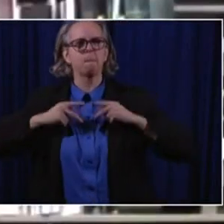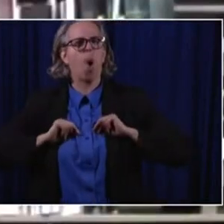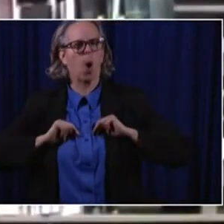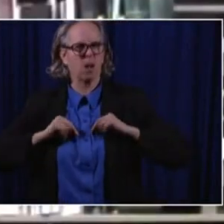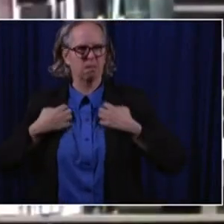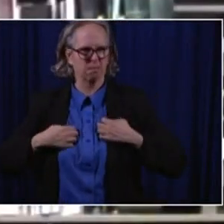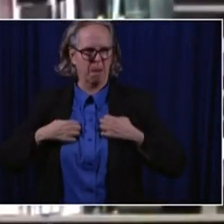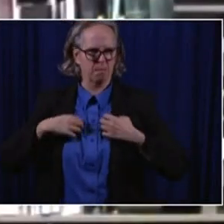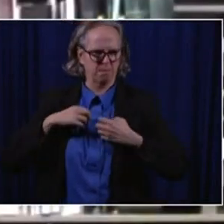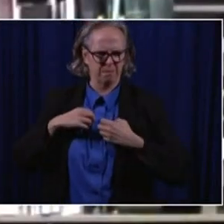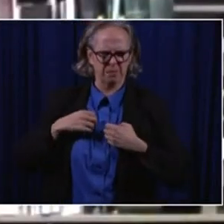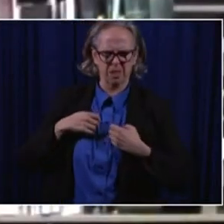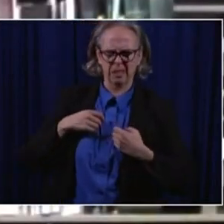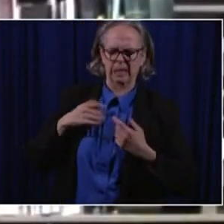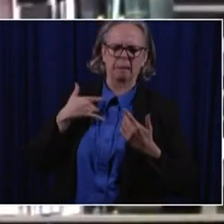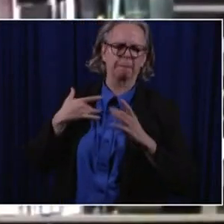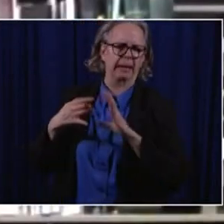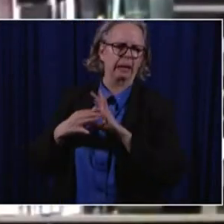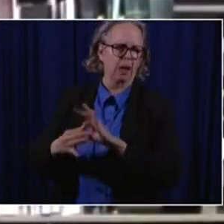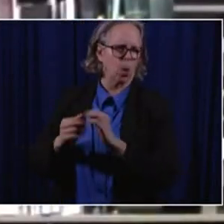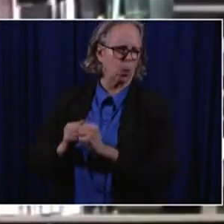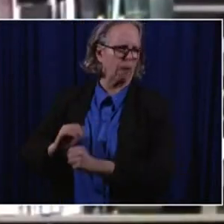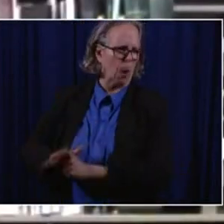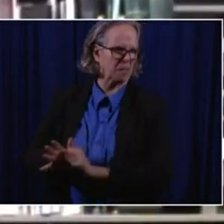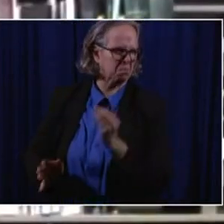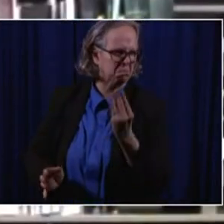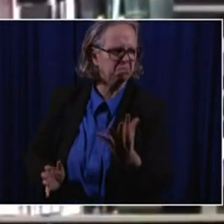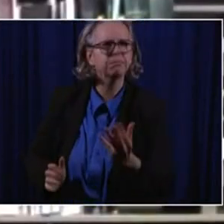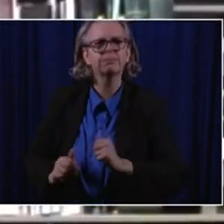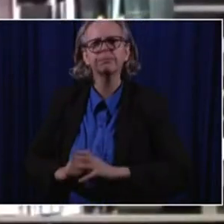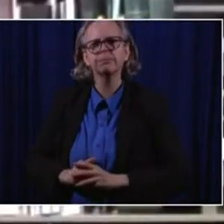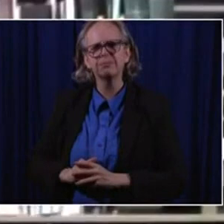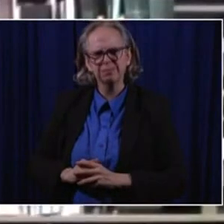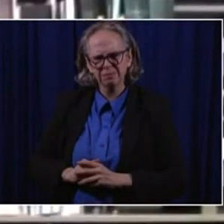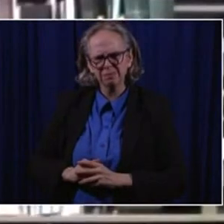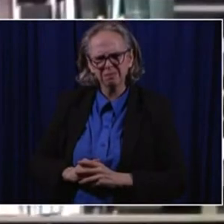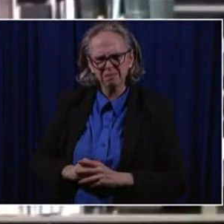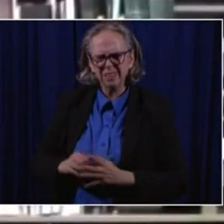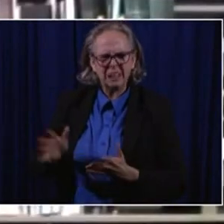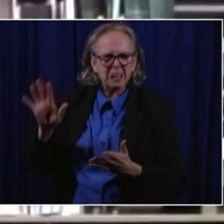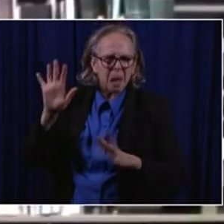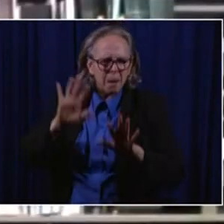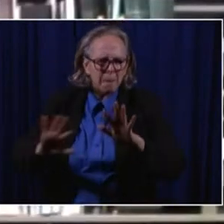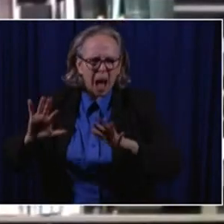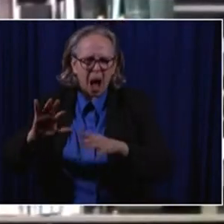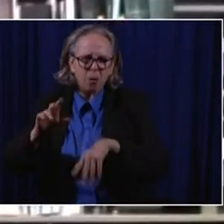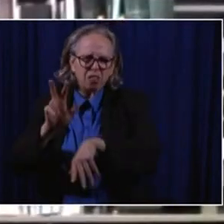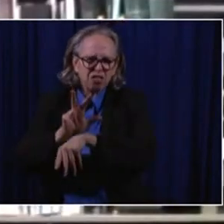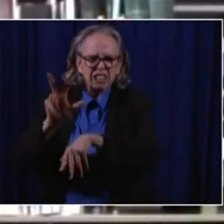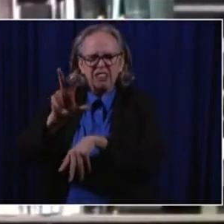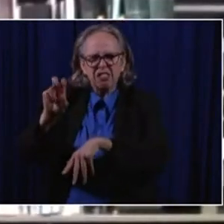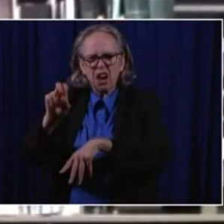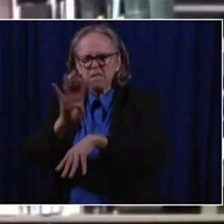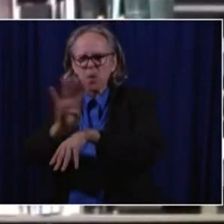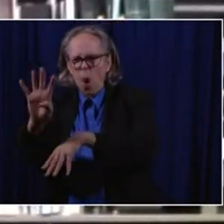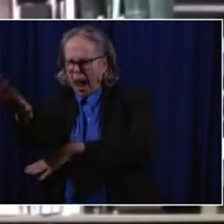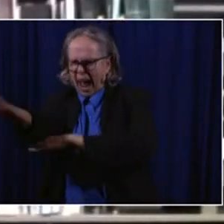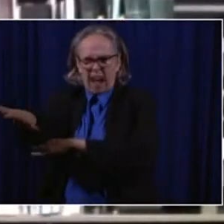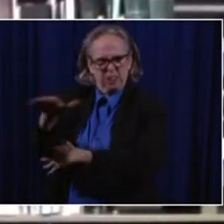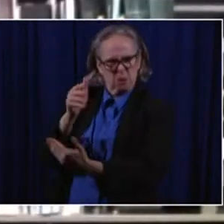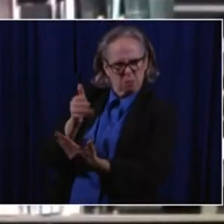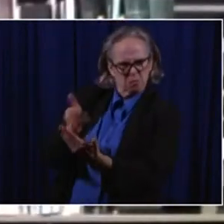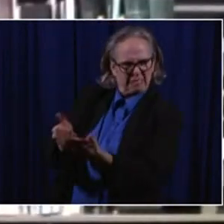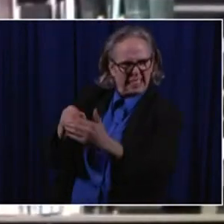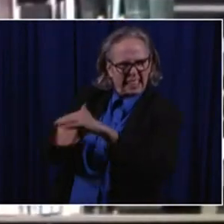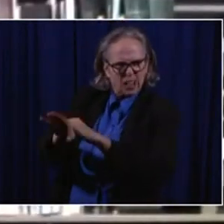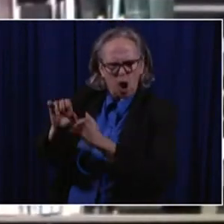COVID. Um, so he got to the hospital, we'll say around three 30 or four o'clock on a Sunday afternoon that evening around 11 o